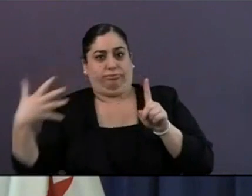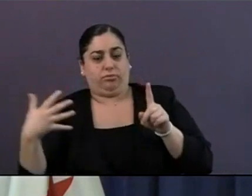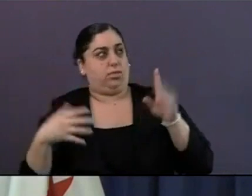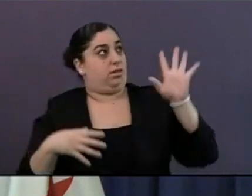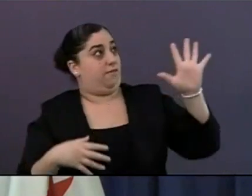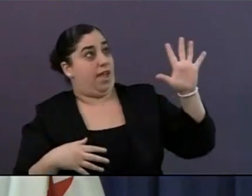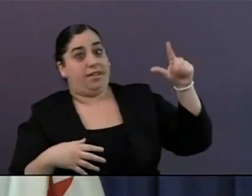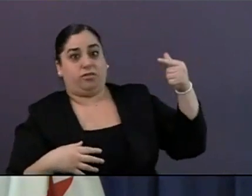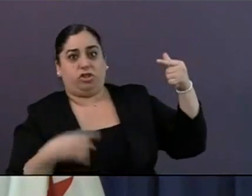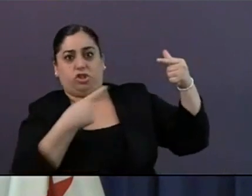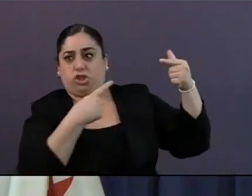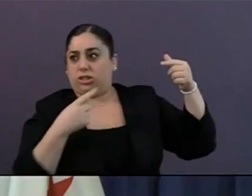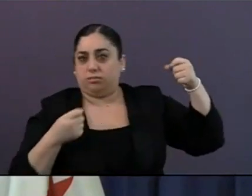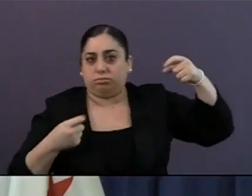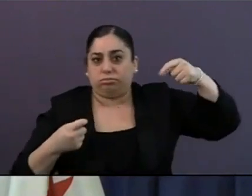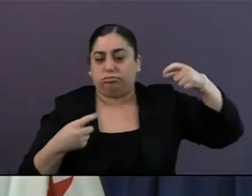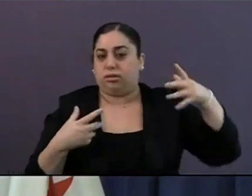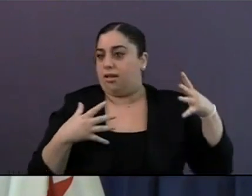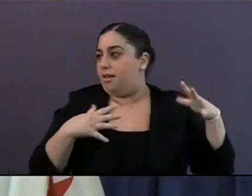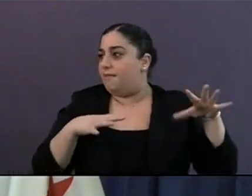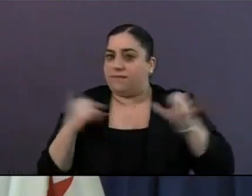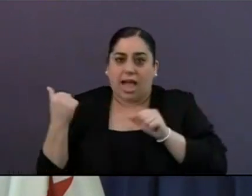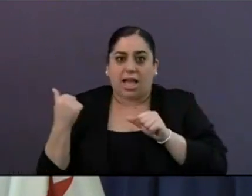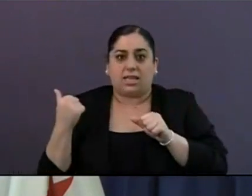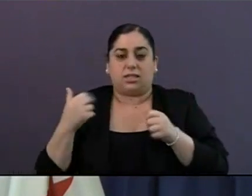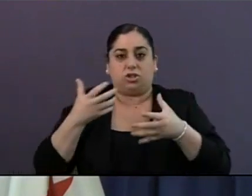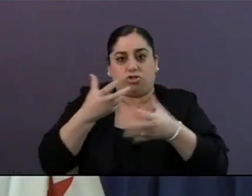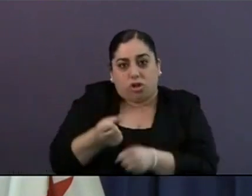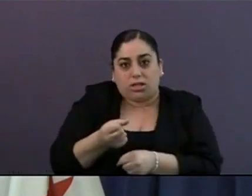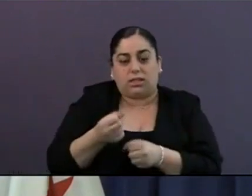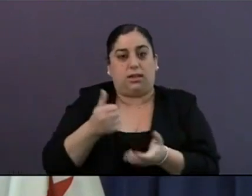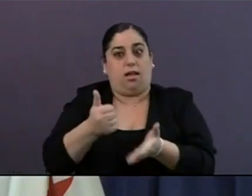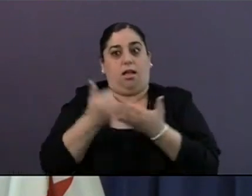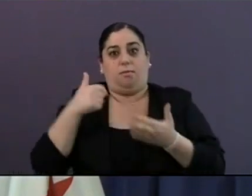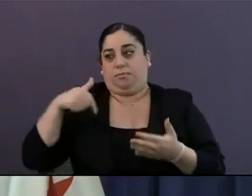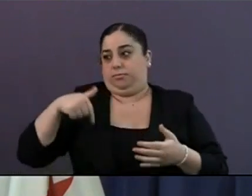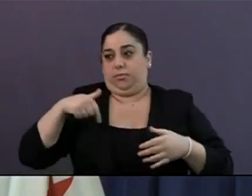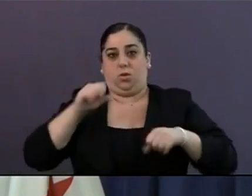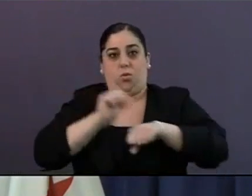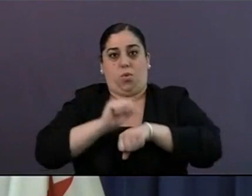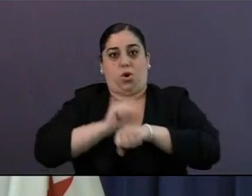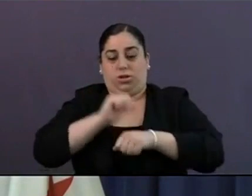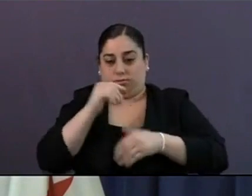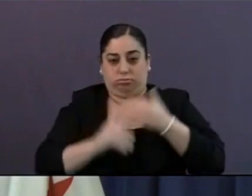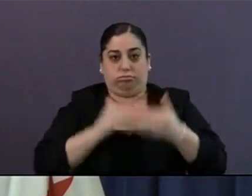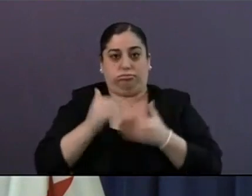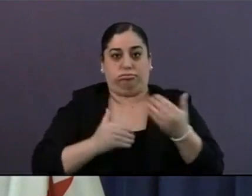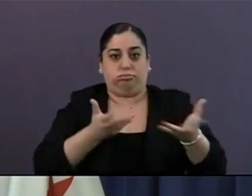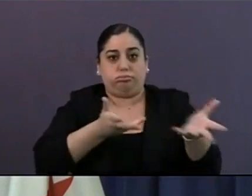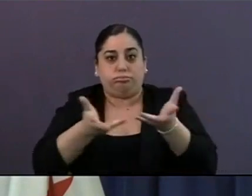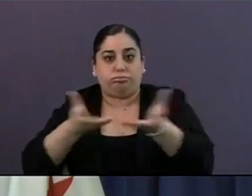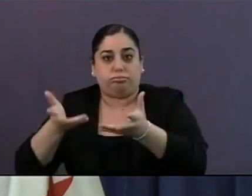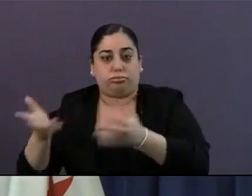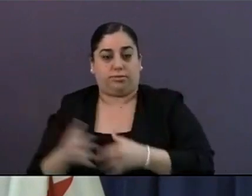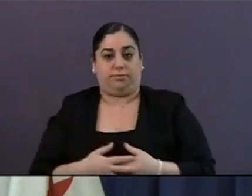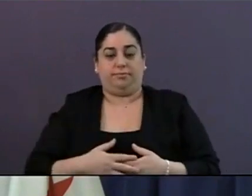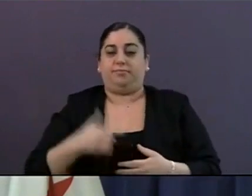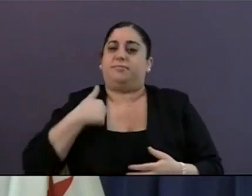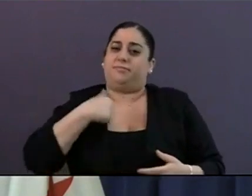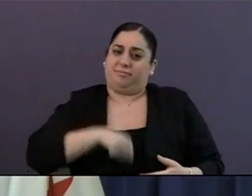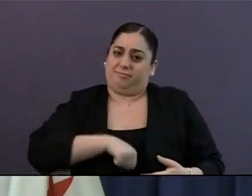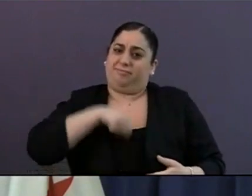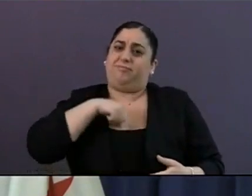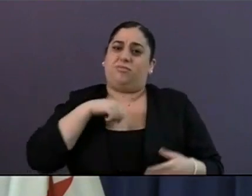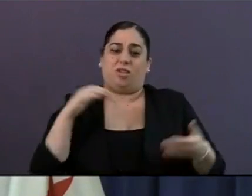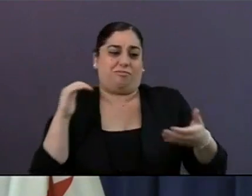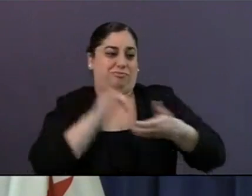and more reliable internet access than ever before. We are proud at the city to partner with Verizon to make 5G available to